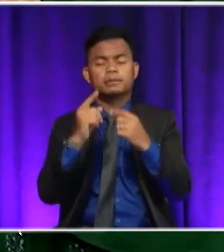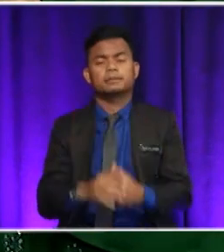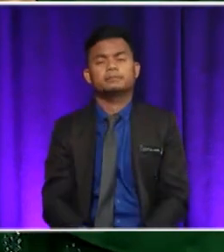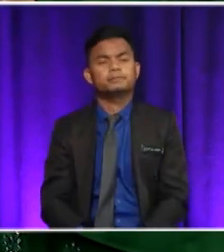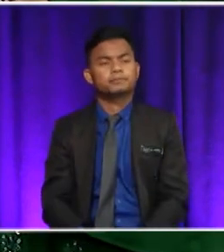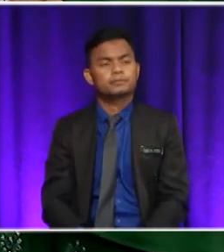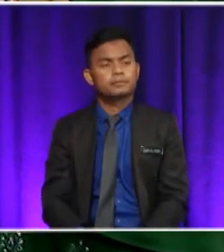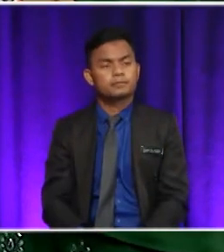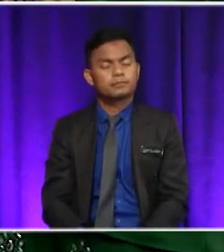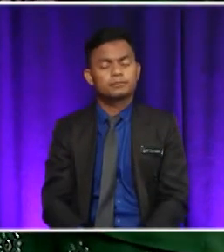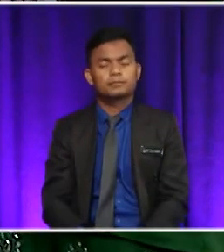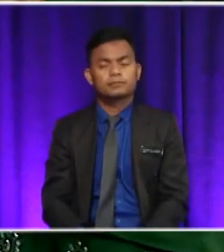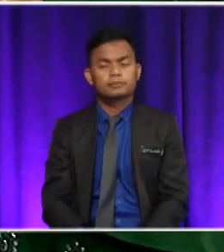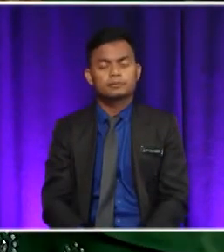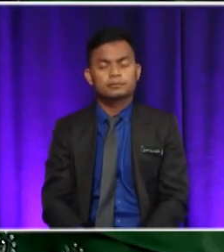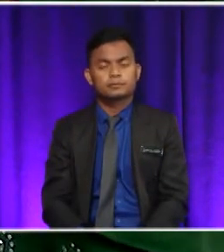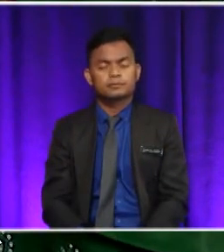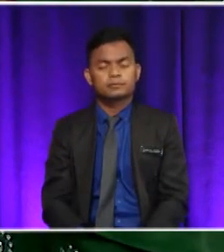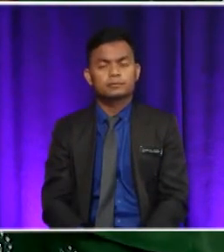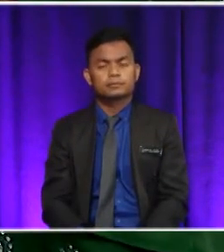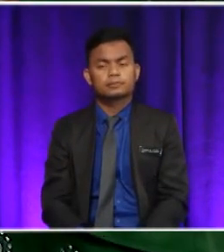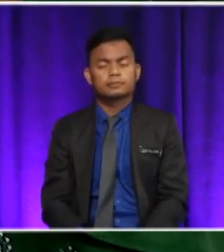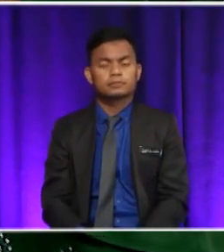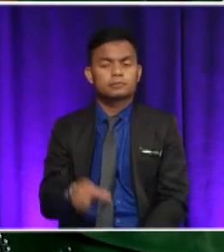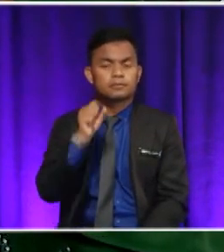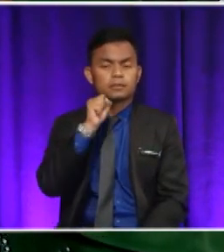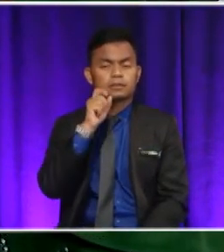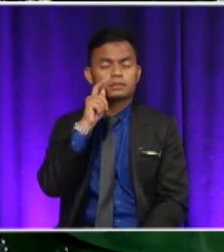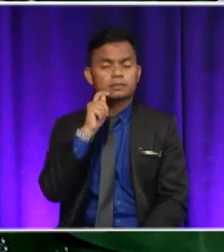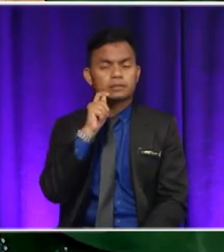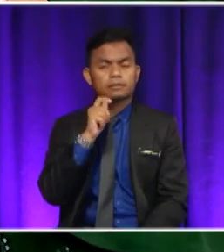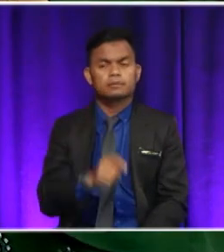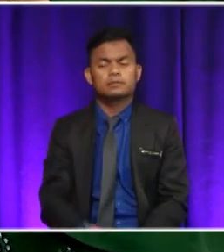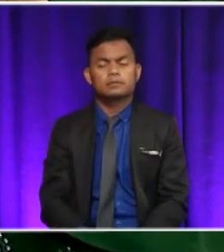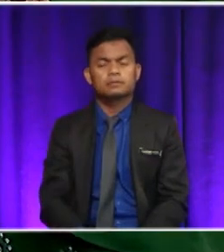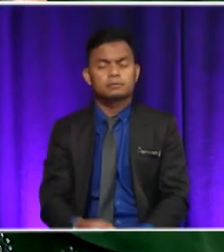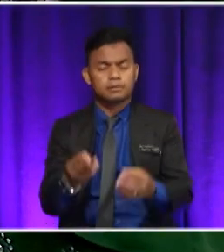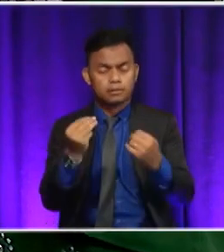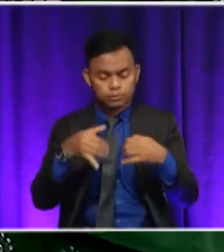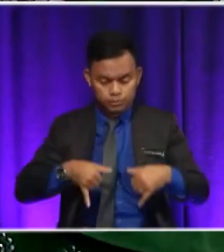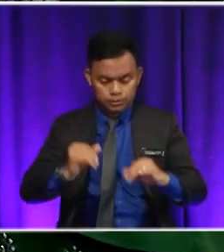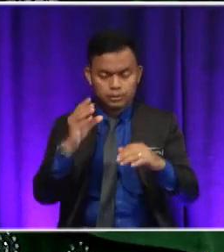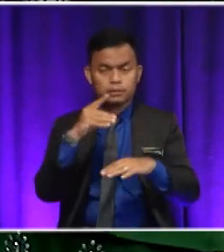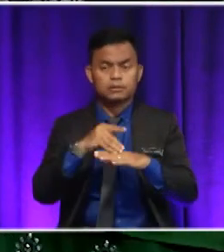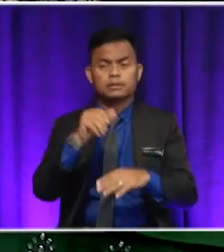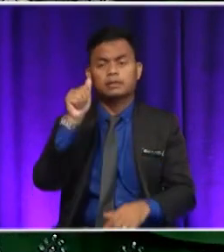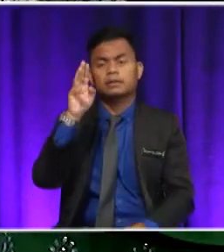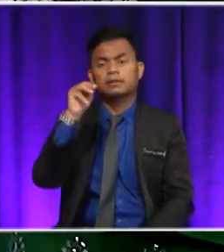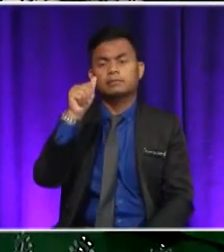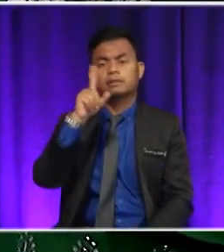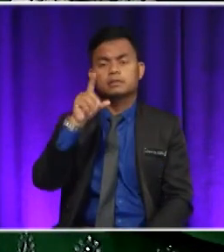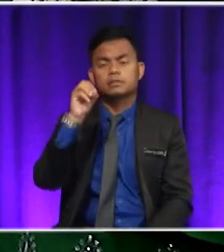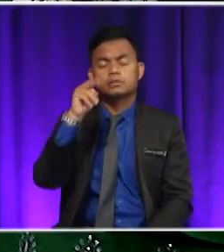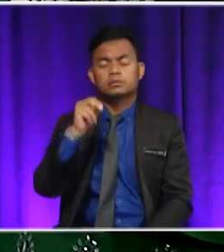The most obvious one, it's because yes, at Stafford wanted to walk the Amazon. There's lots of evidence